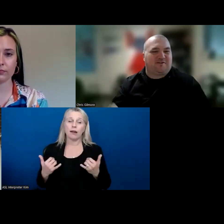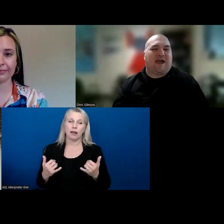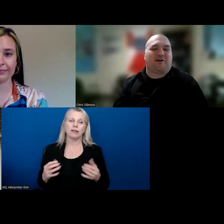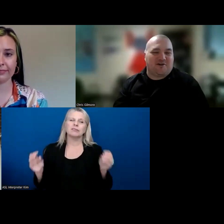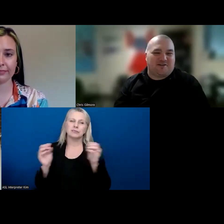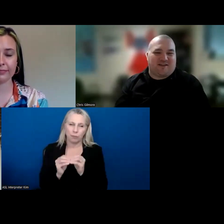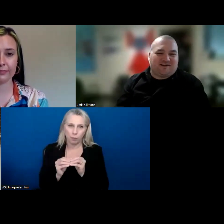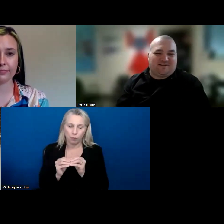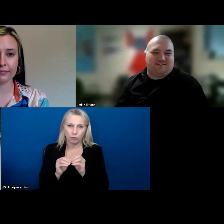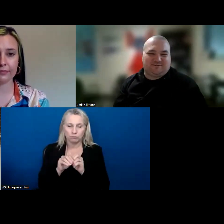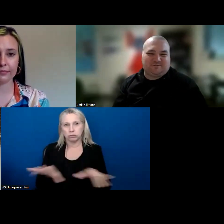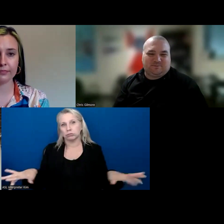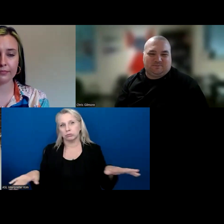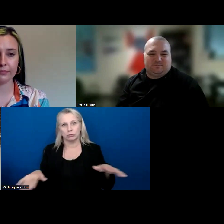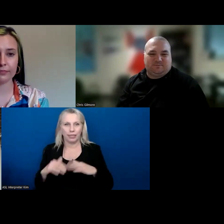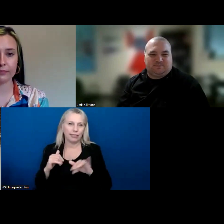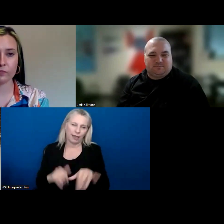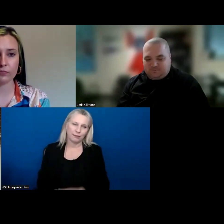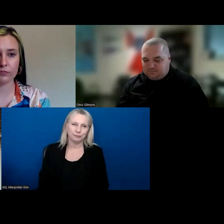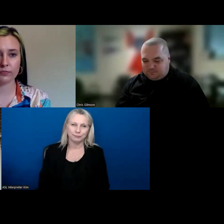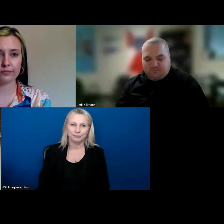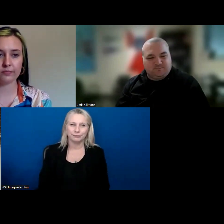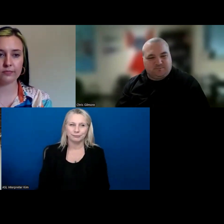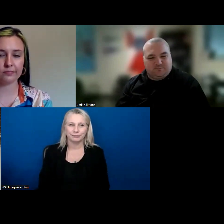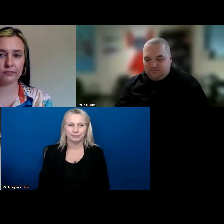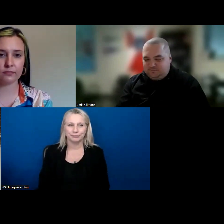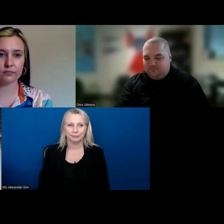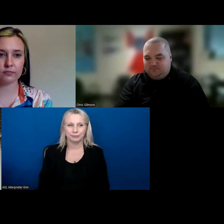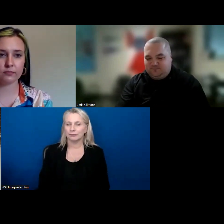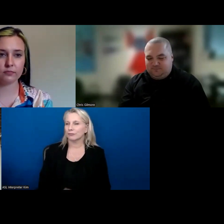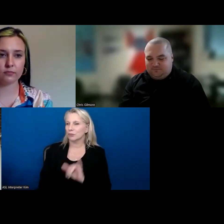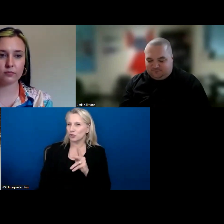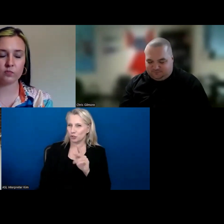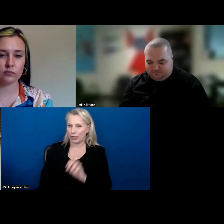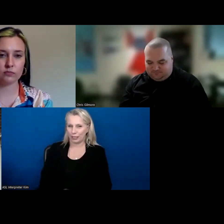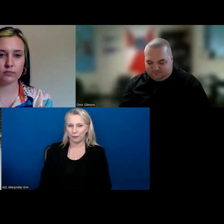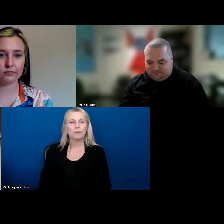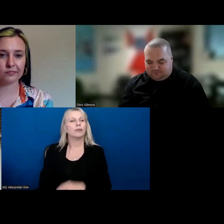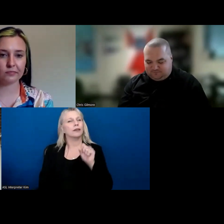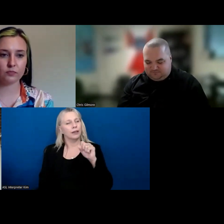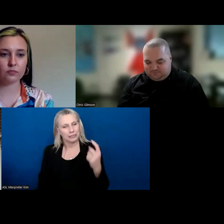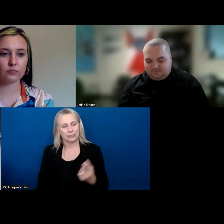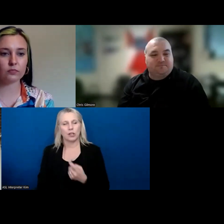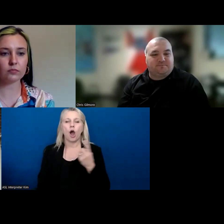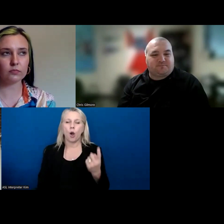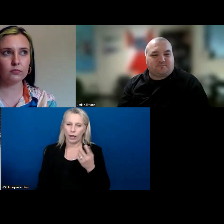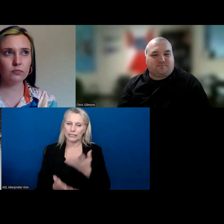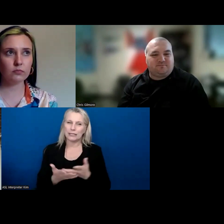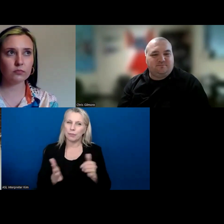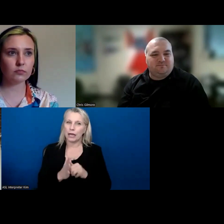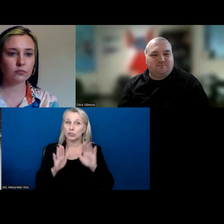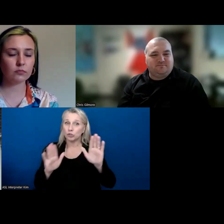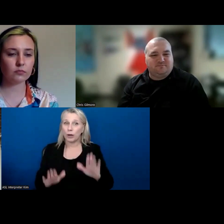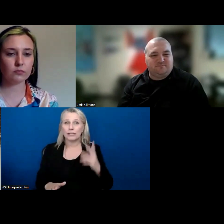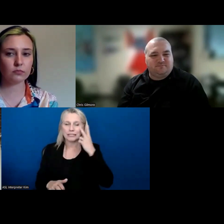more scattered than that. Yeah. Yeah. I know that is, is always something that is, is great to